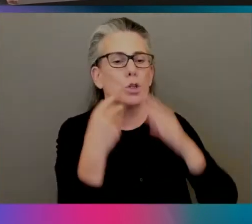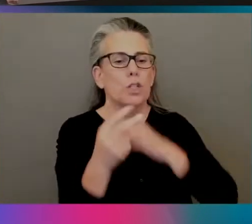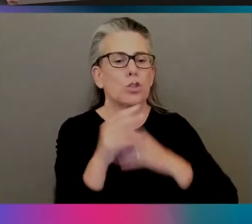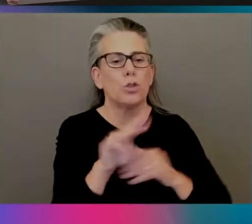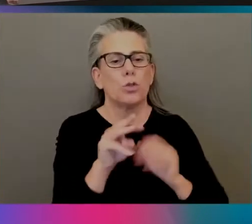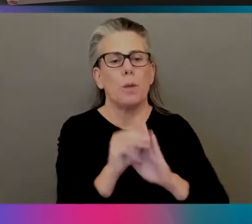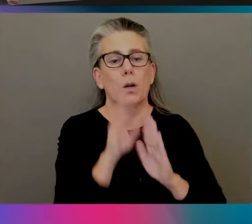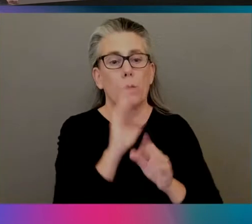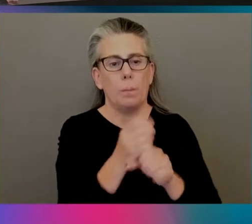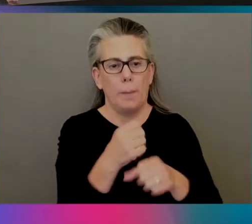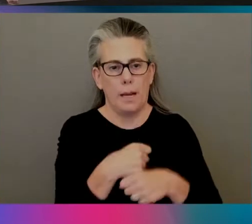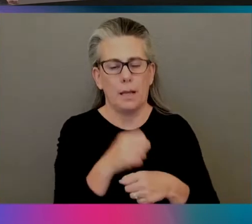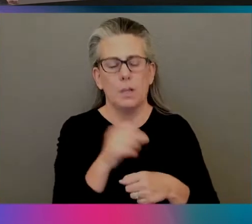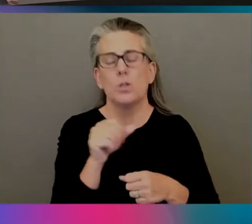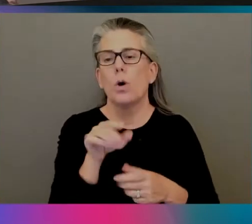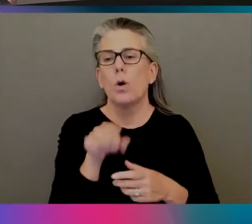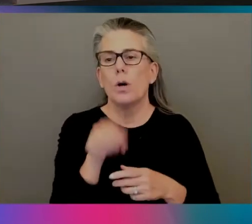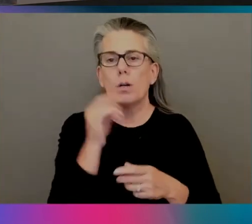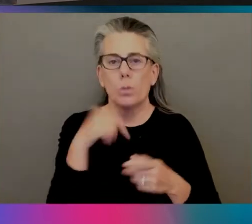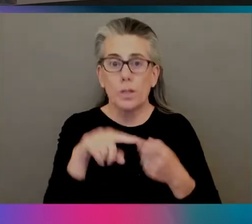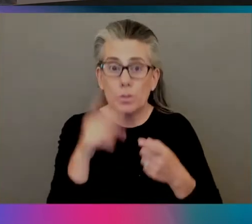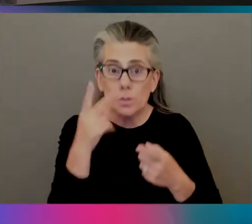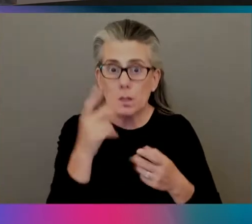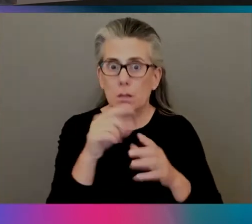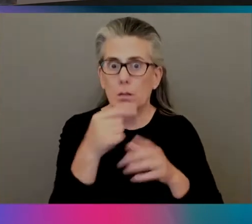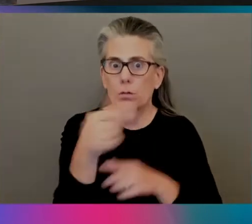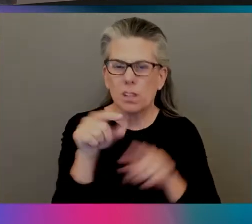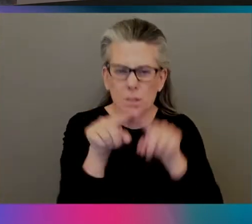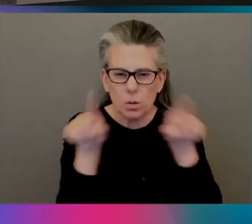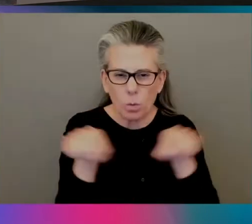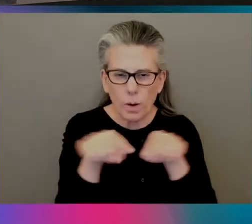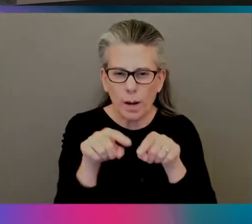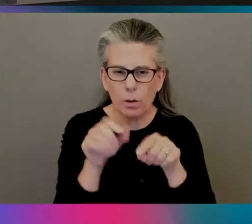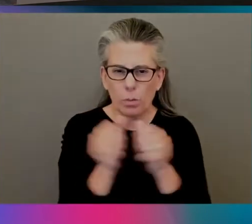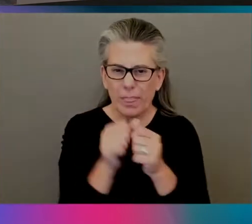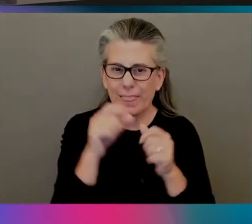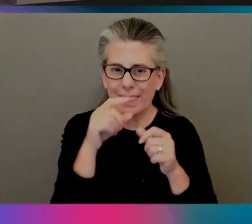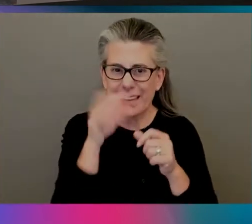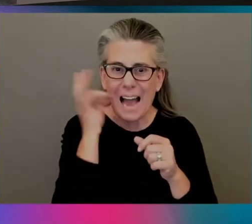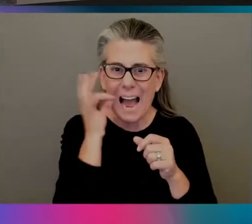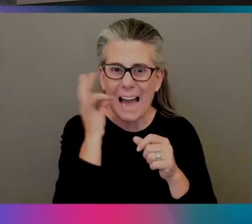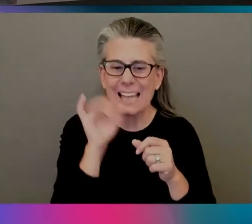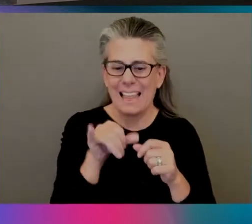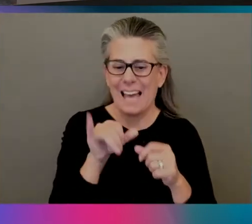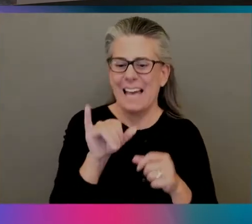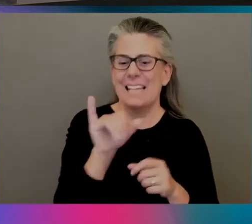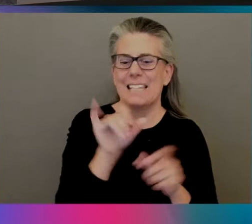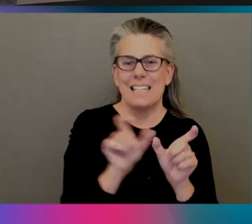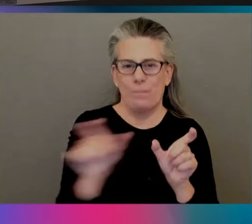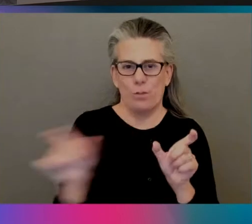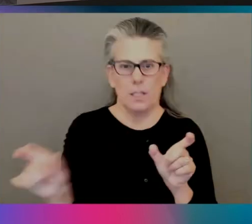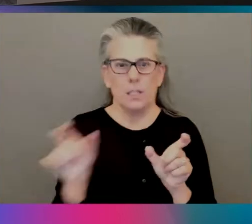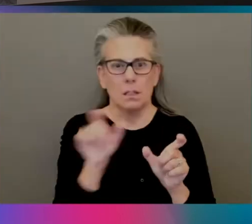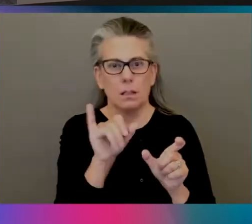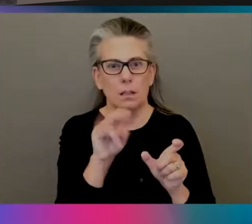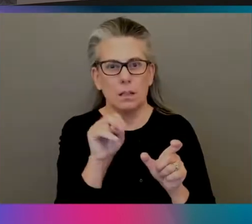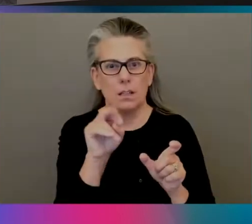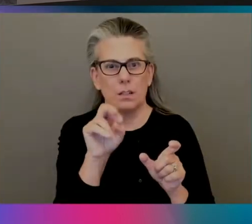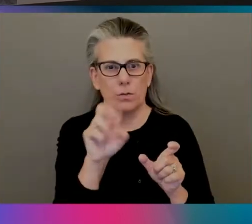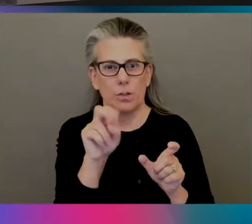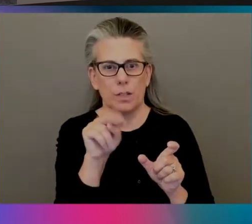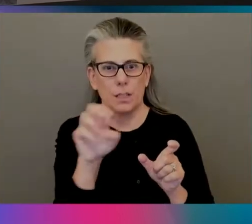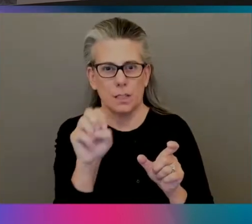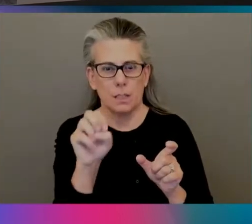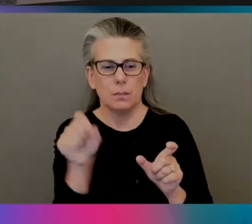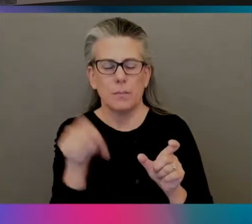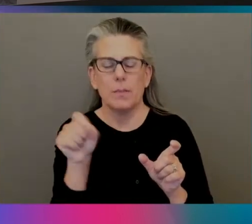see a picture and it's got a little green square around the cat, like, that's an inference, right? Oftentimes with, like, a score on it, like 77% cat, something